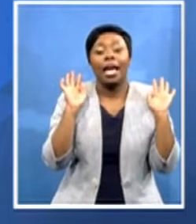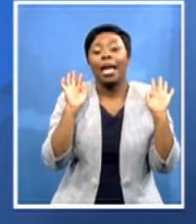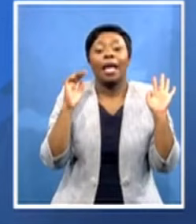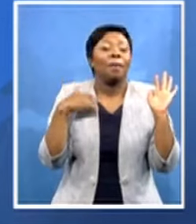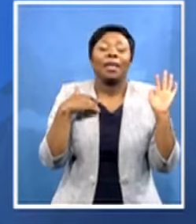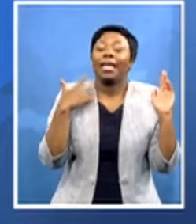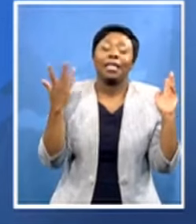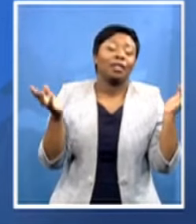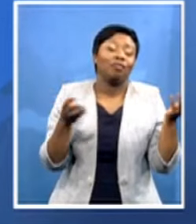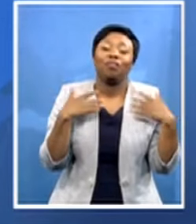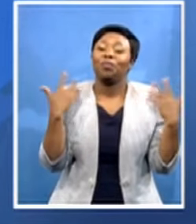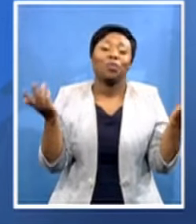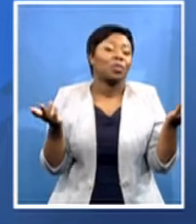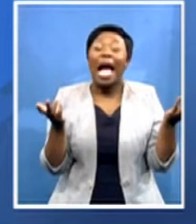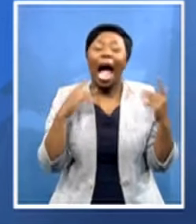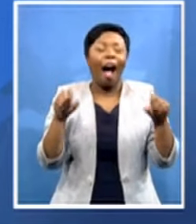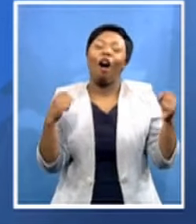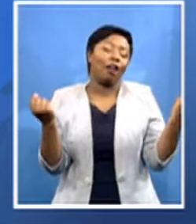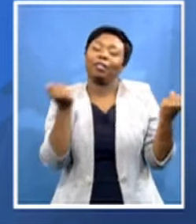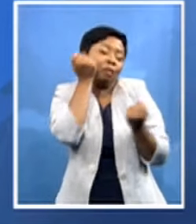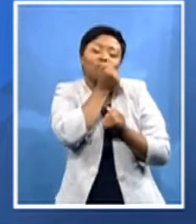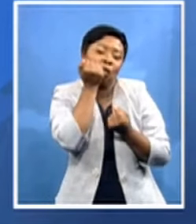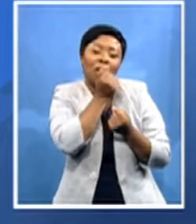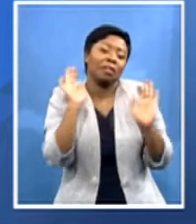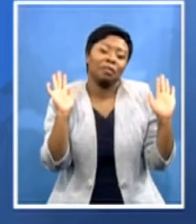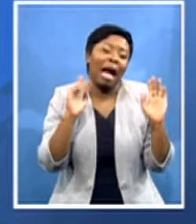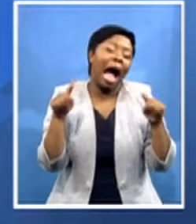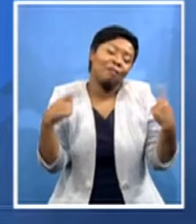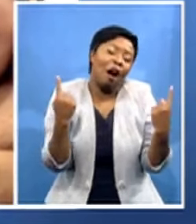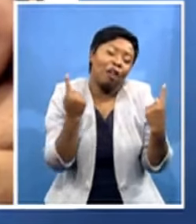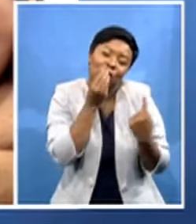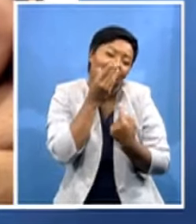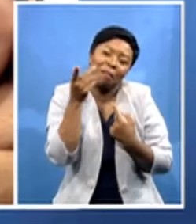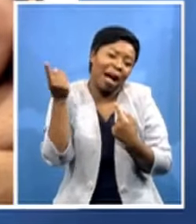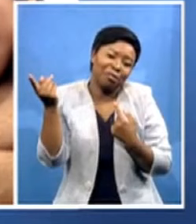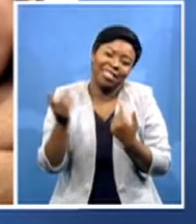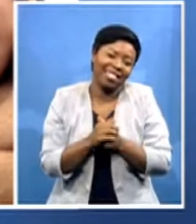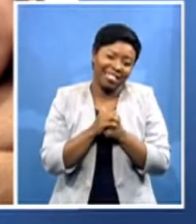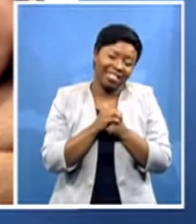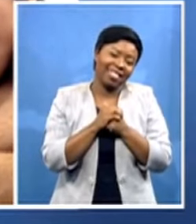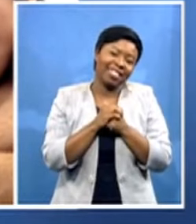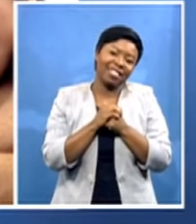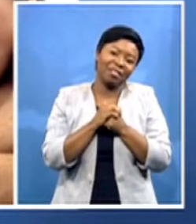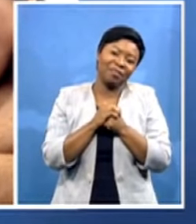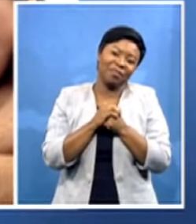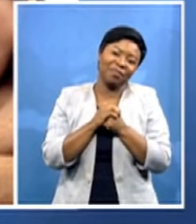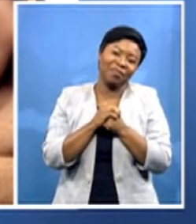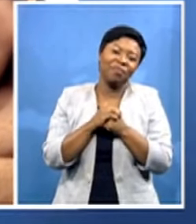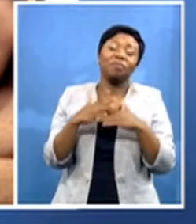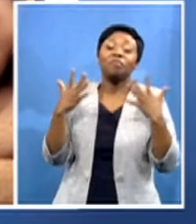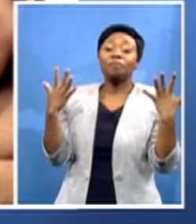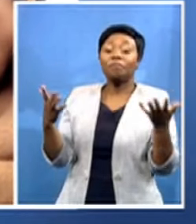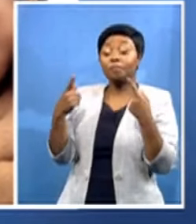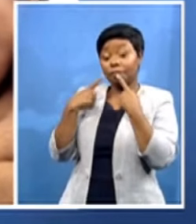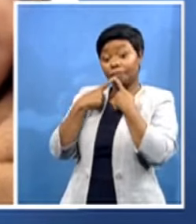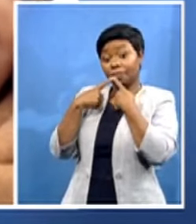i'm sorry i'm not going to talk about them when will the announcement of the new president be made with the name of the new